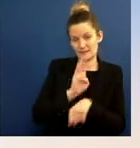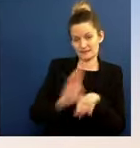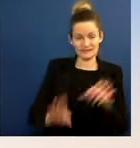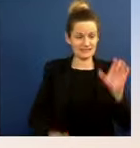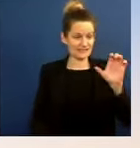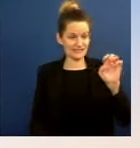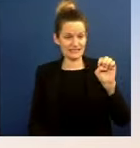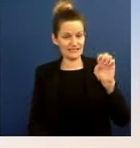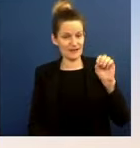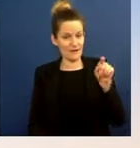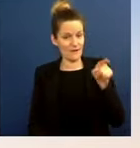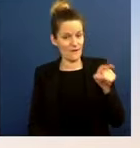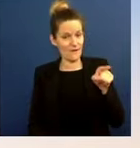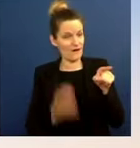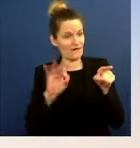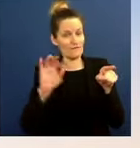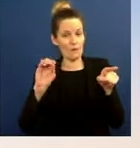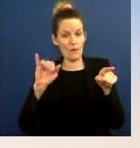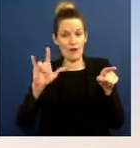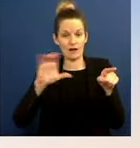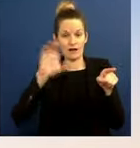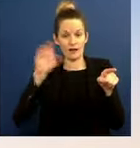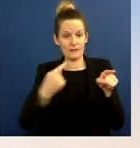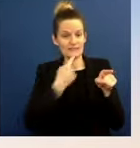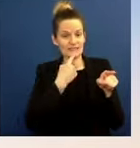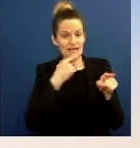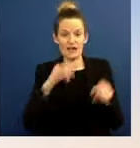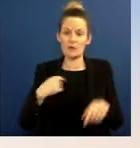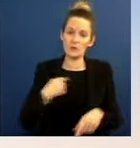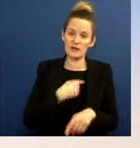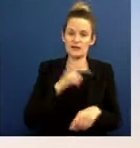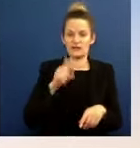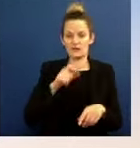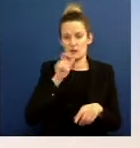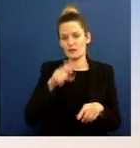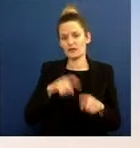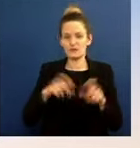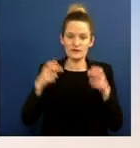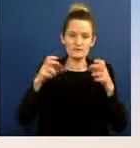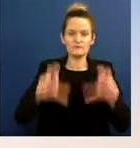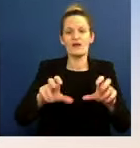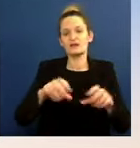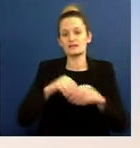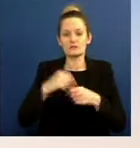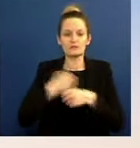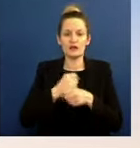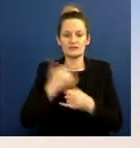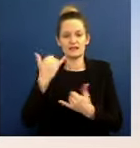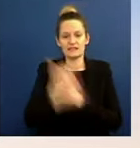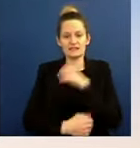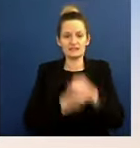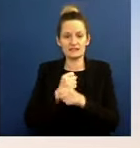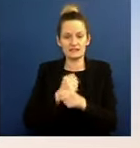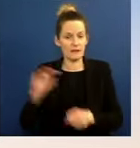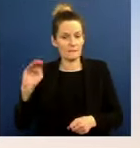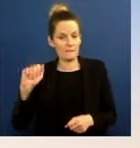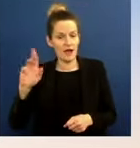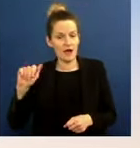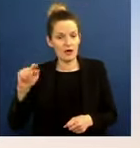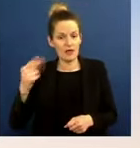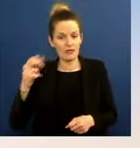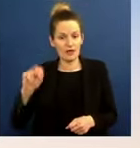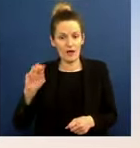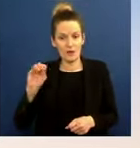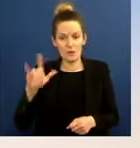to invest in production gross this year. The CEO of Marathon Oil said, quote, our cash flow driven return of capital framework uniquely